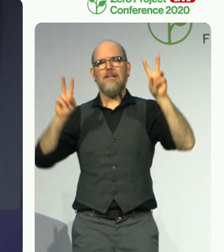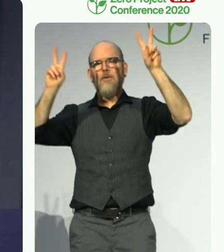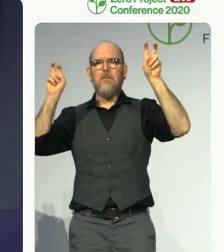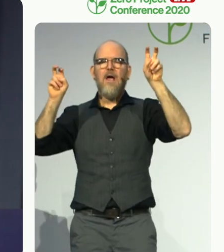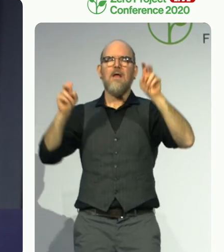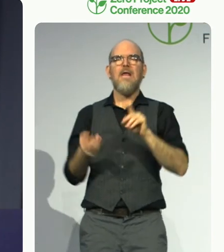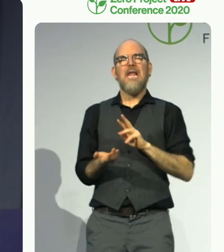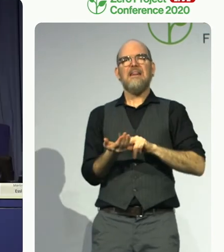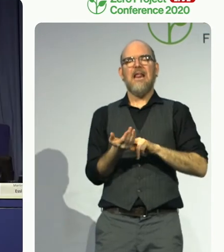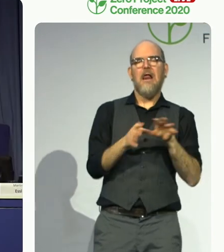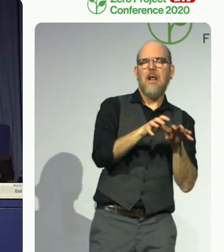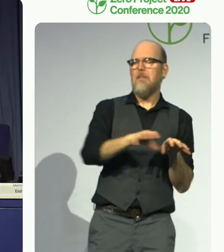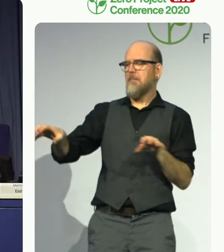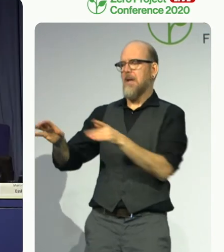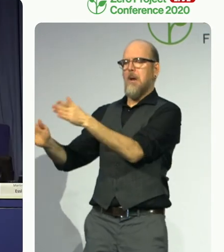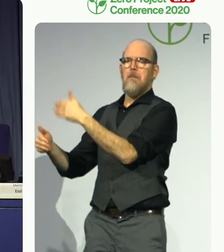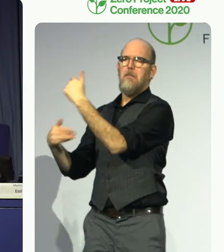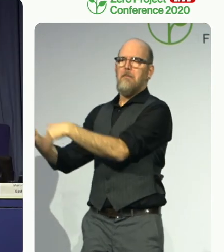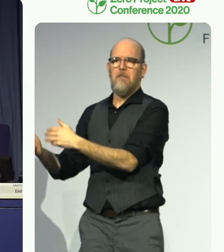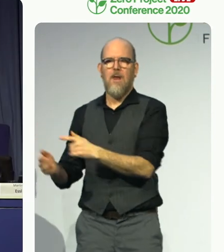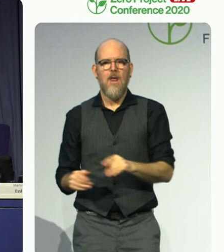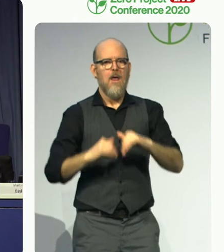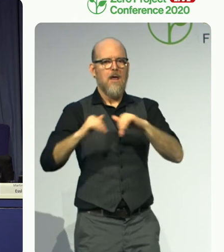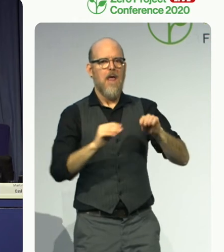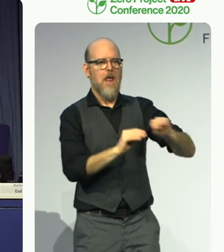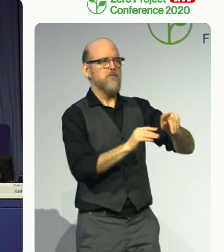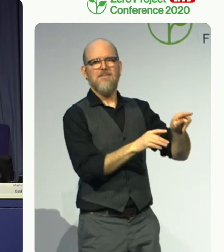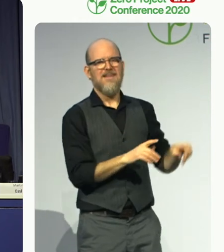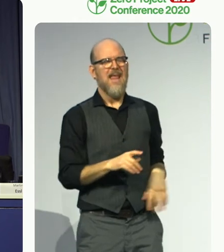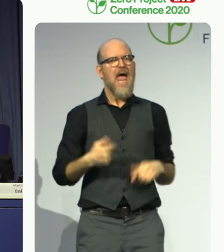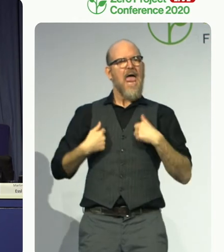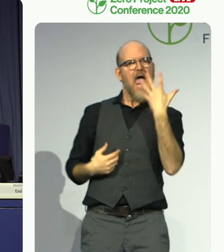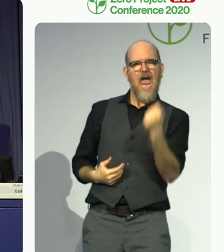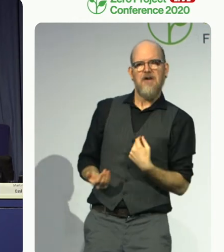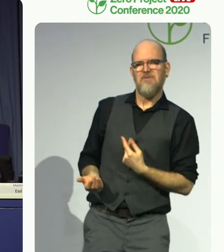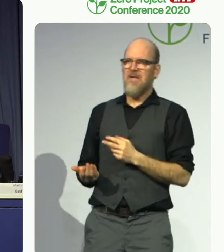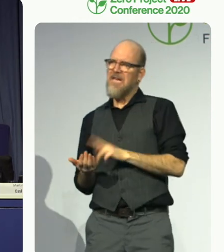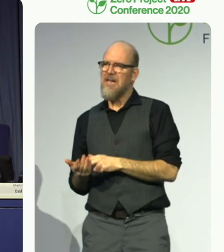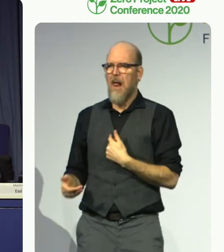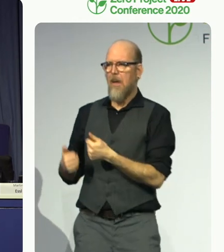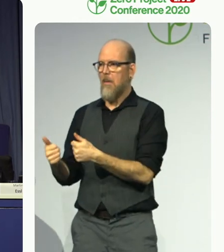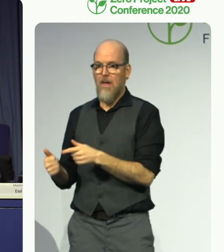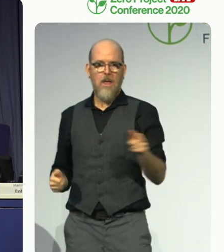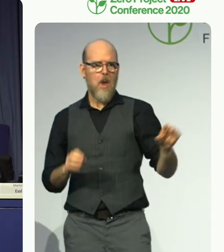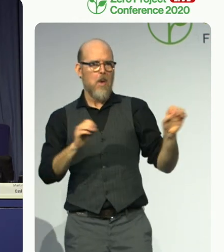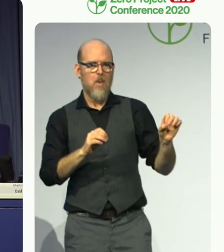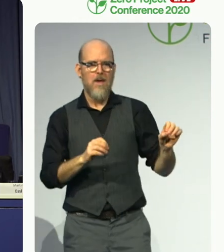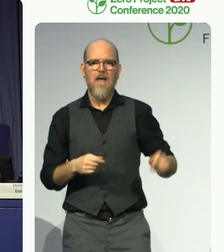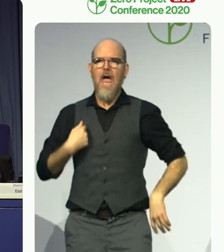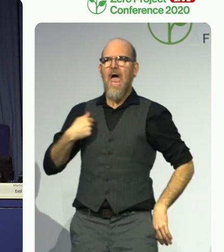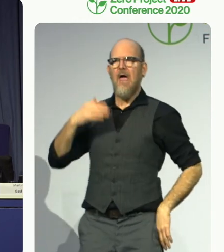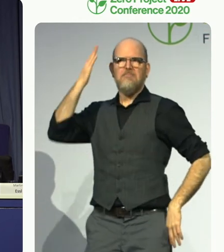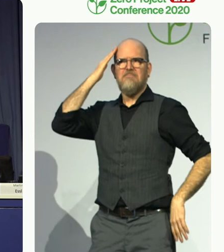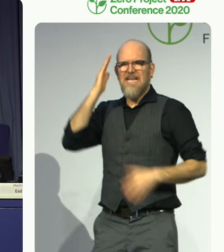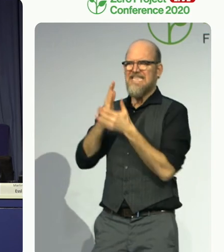the haves and the have-nots, or the skilled and the unskilled. The